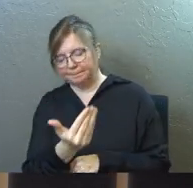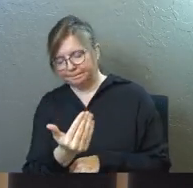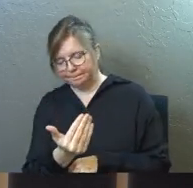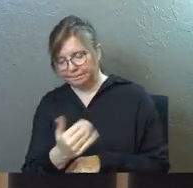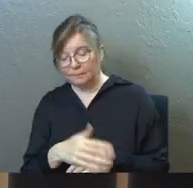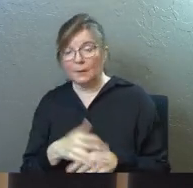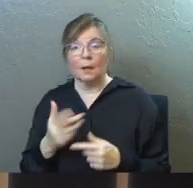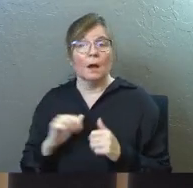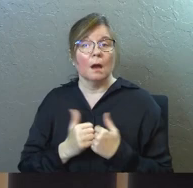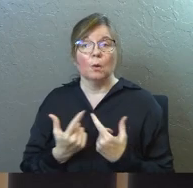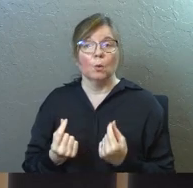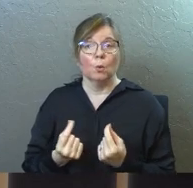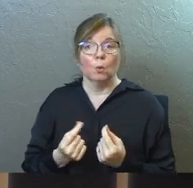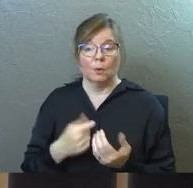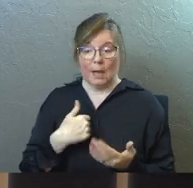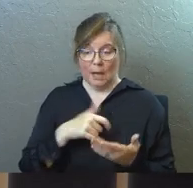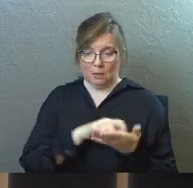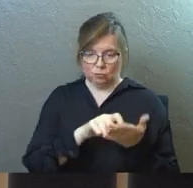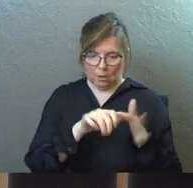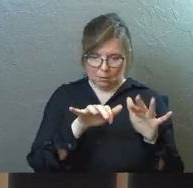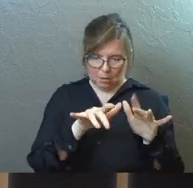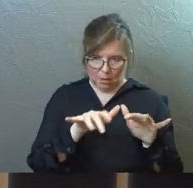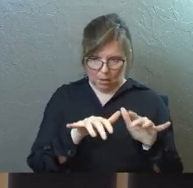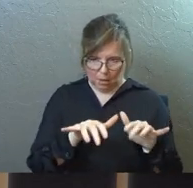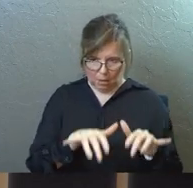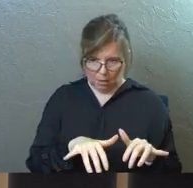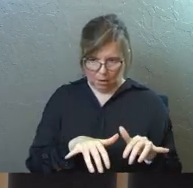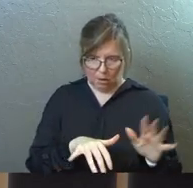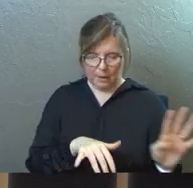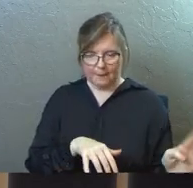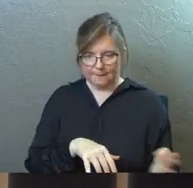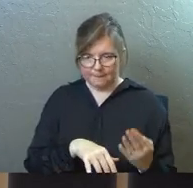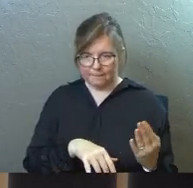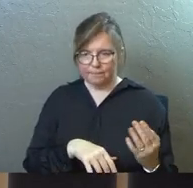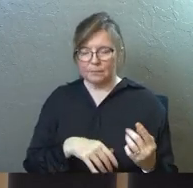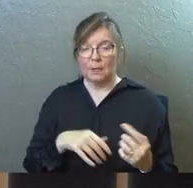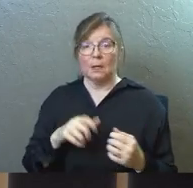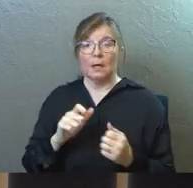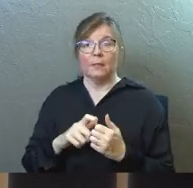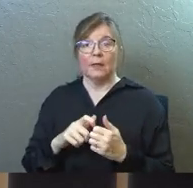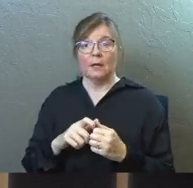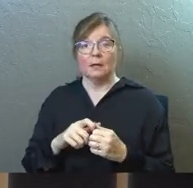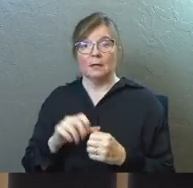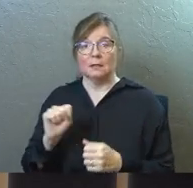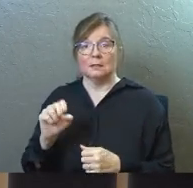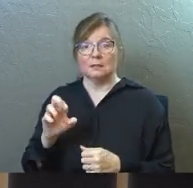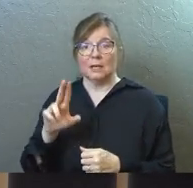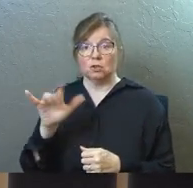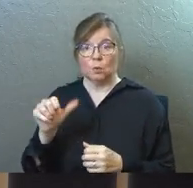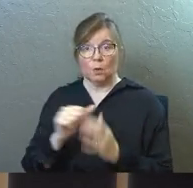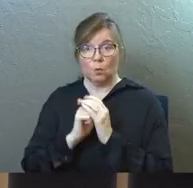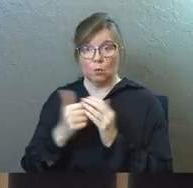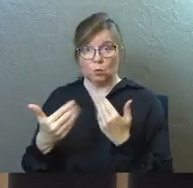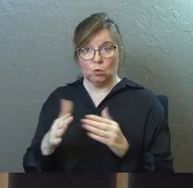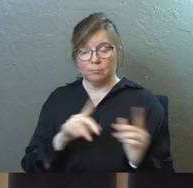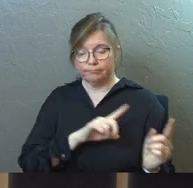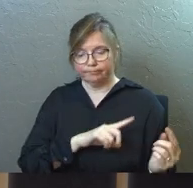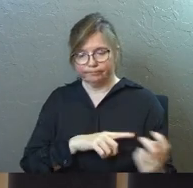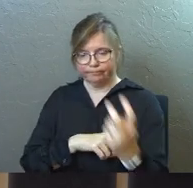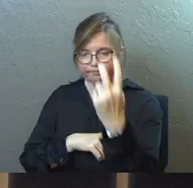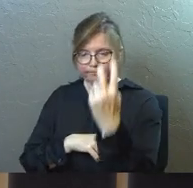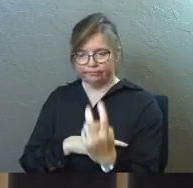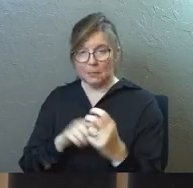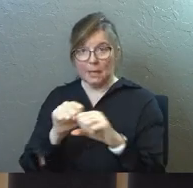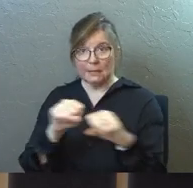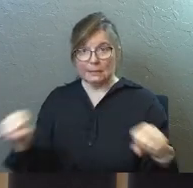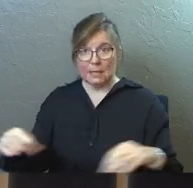And the way he did it is he had me write it. And then he took me into the sanctuary on a Thursday. And I preached the sermon